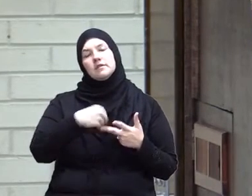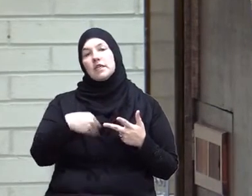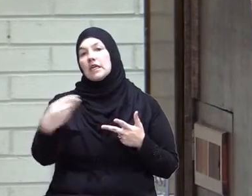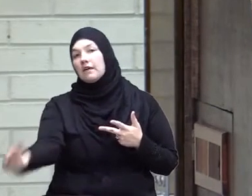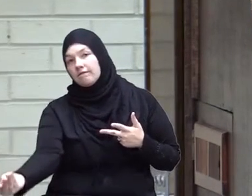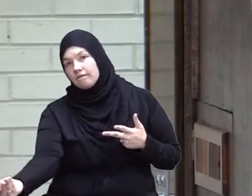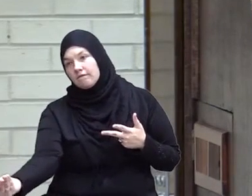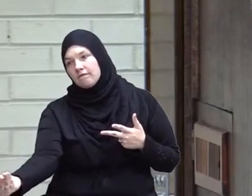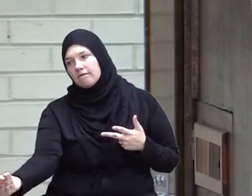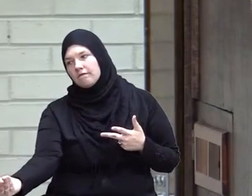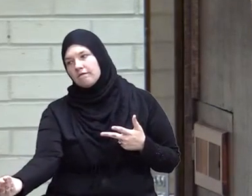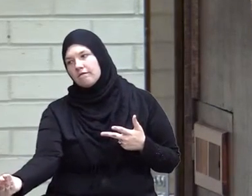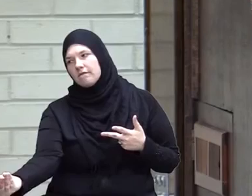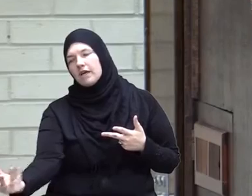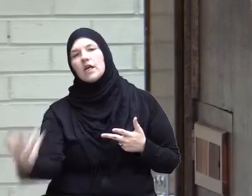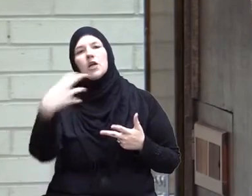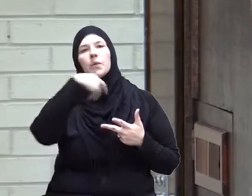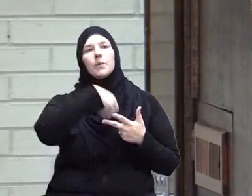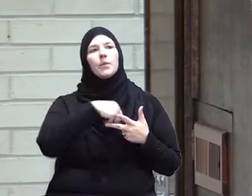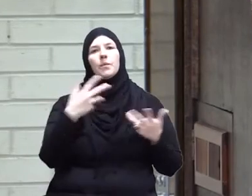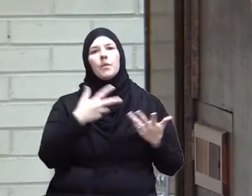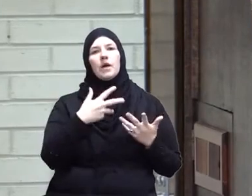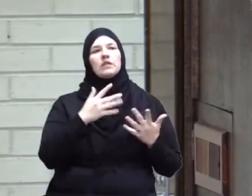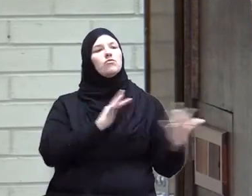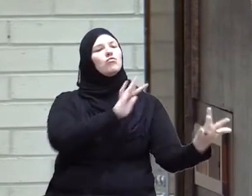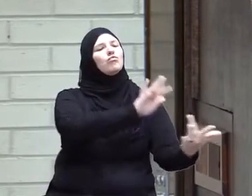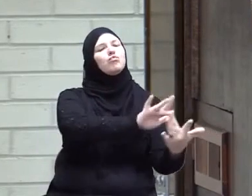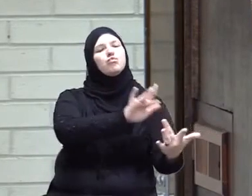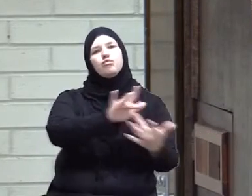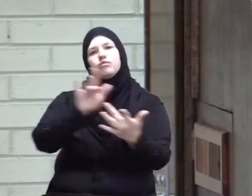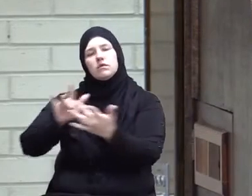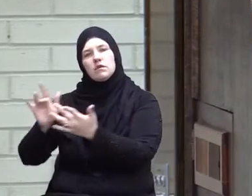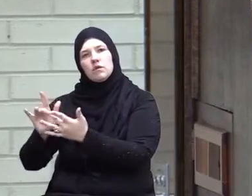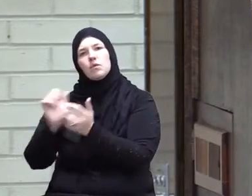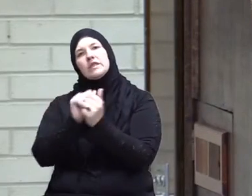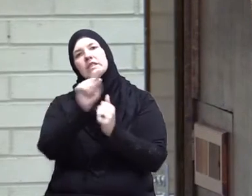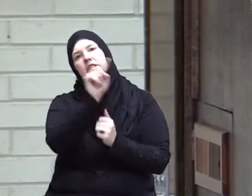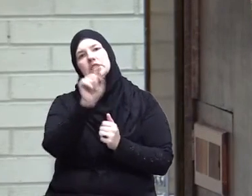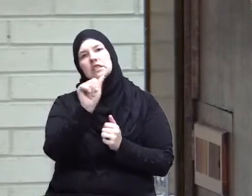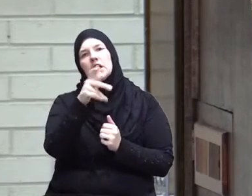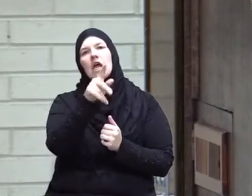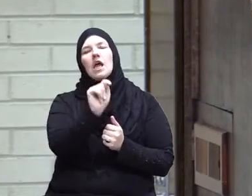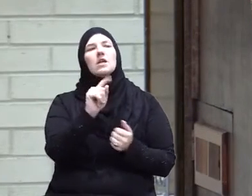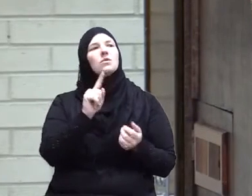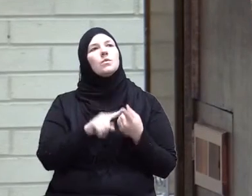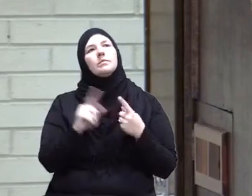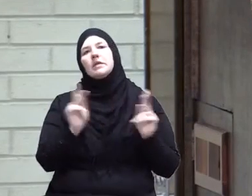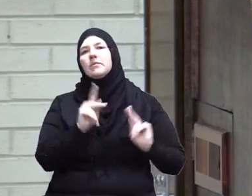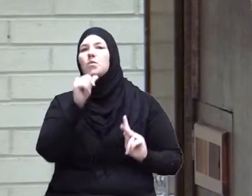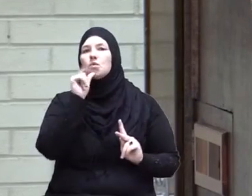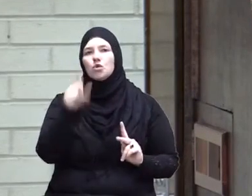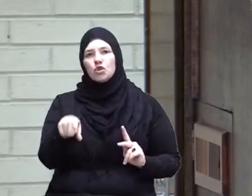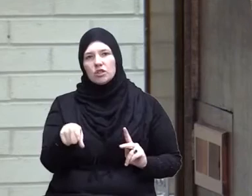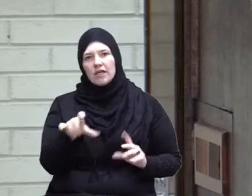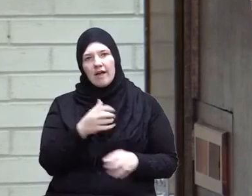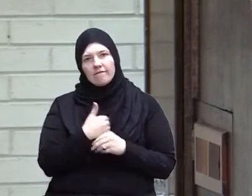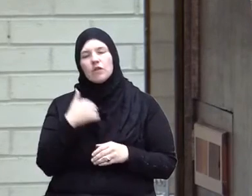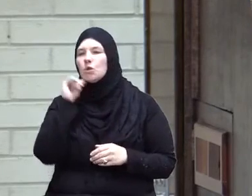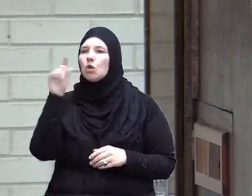it includes also to reach out with your zakah to those who deserve it